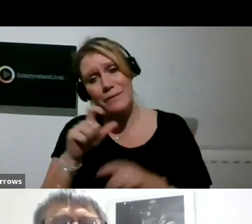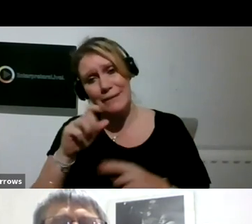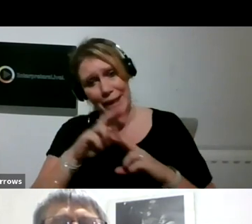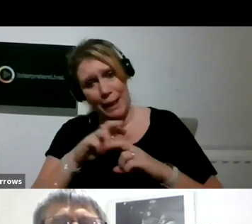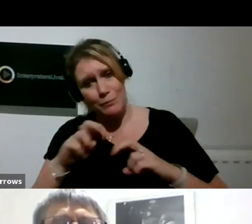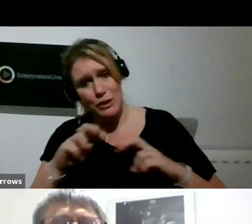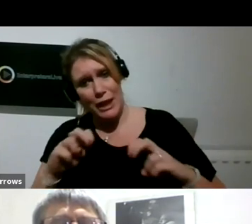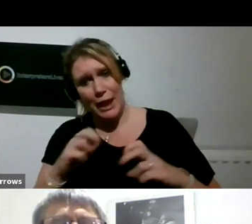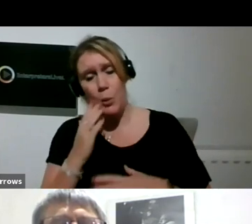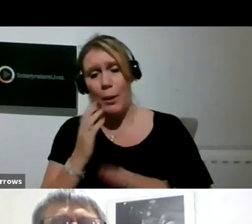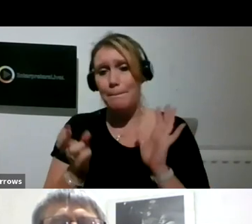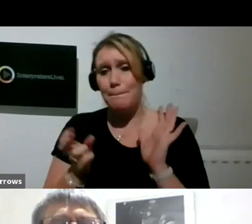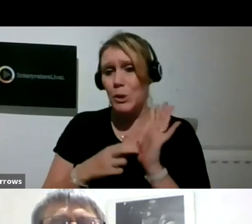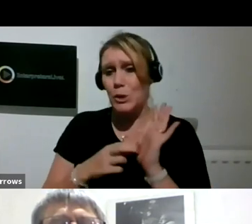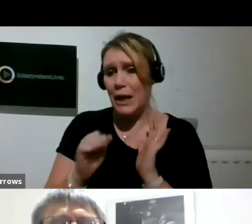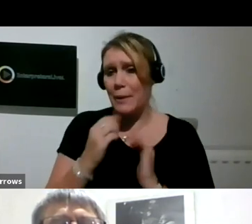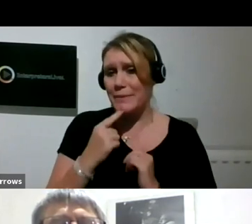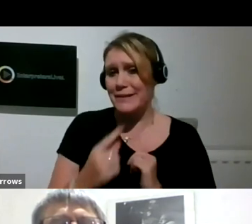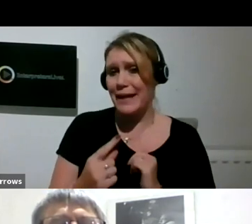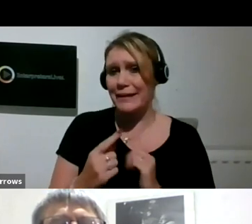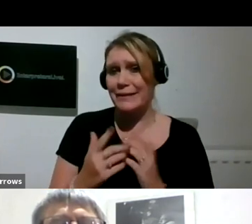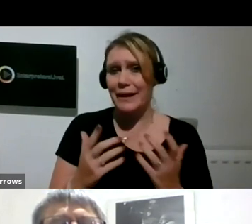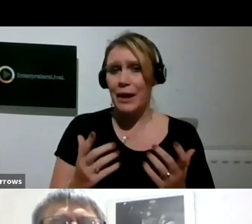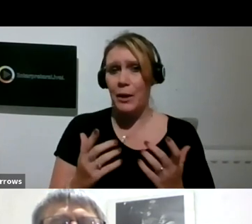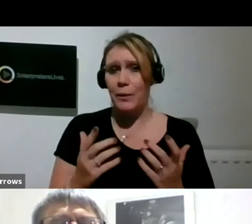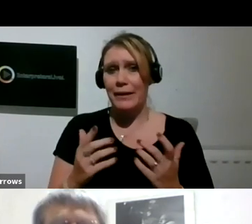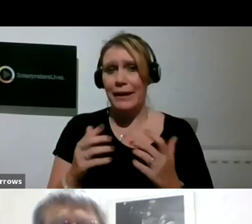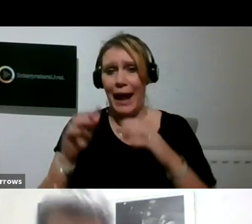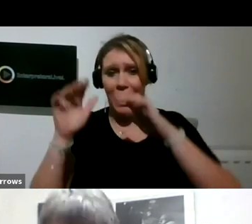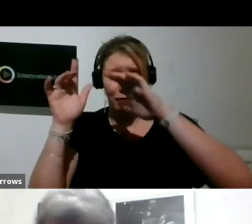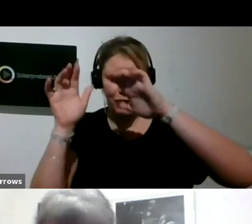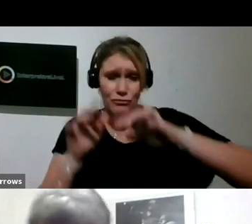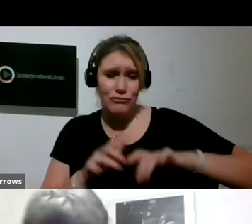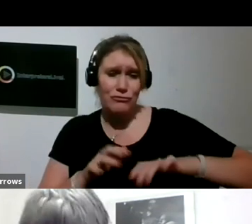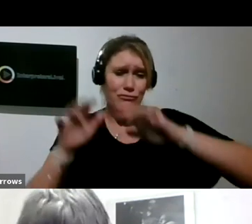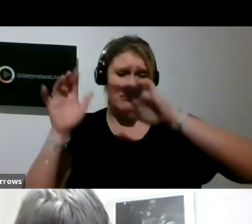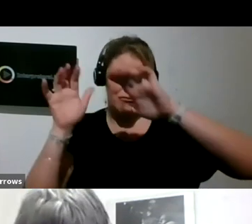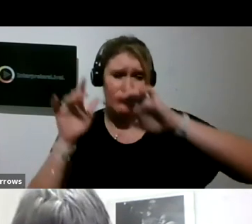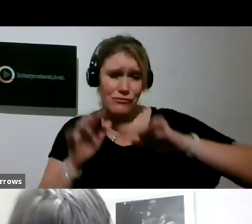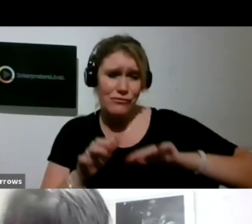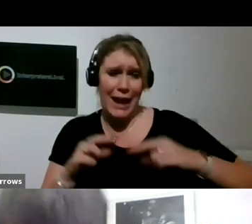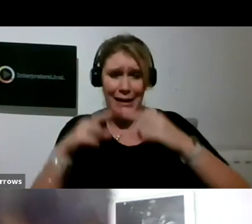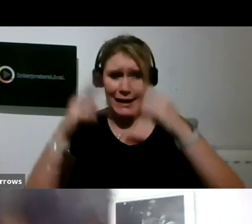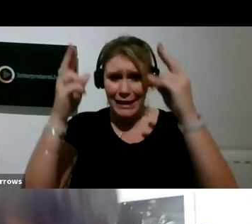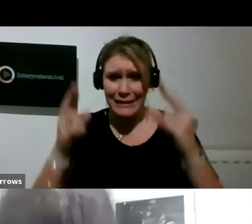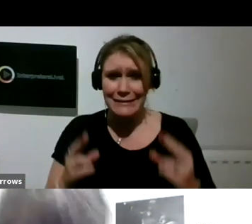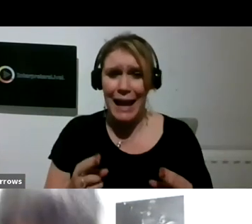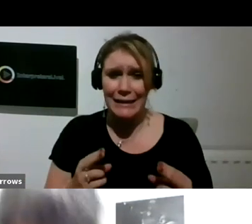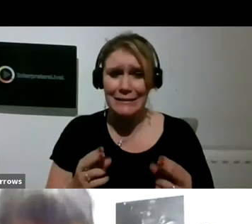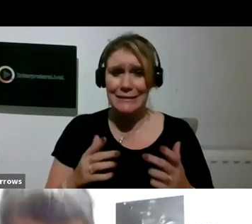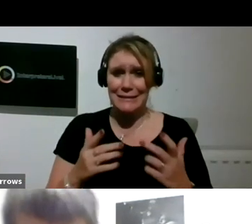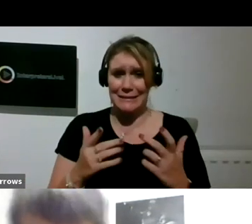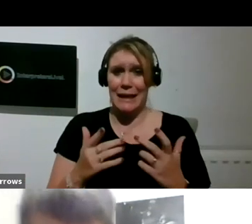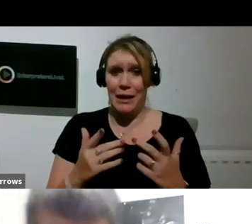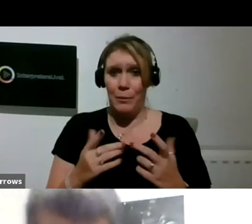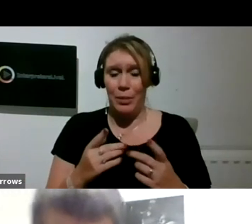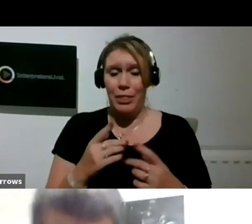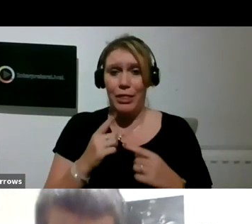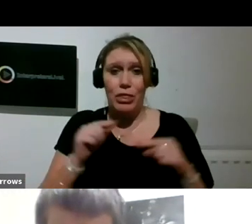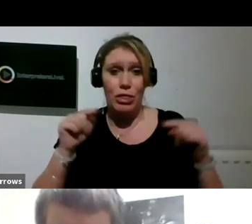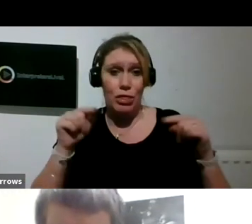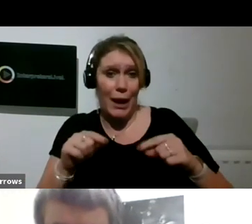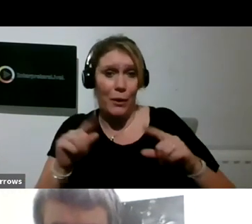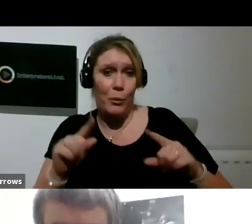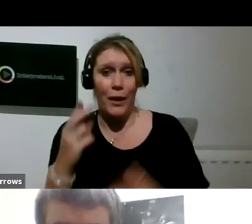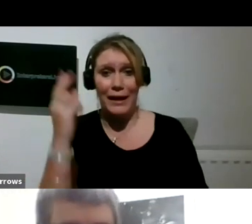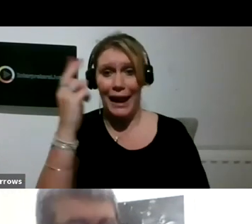her, at least we didn't have the rain running under the tent in the Queen Elizabeth Olympic Park threatening to electrocute us all. But it's great